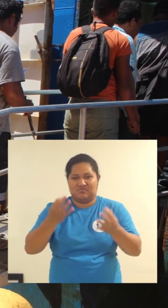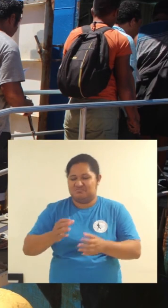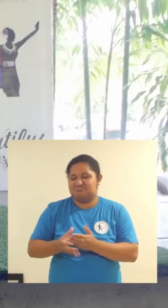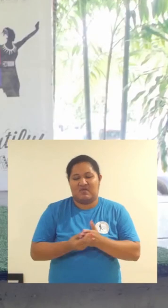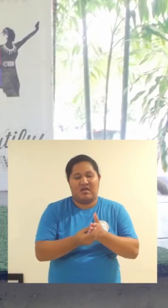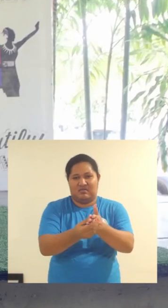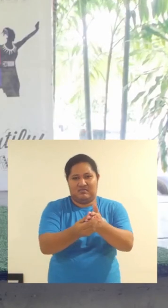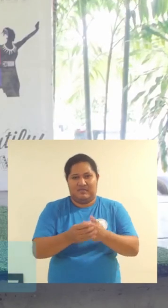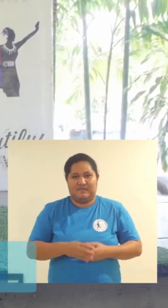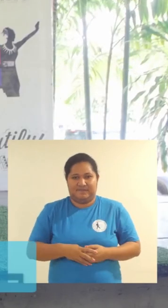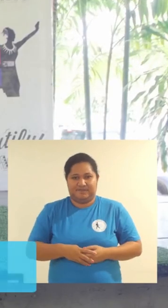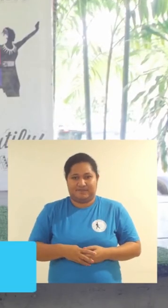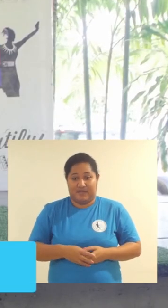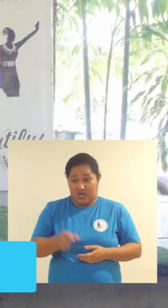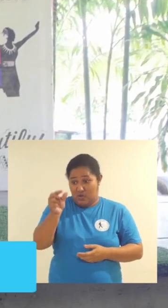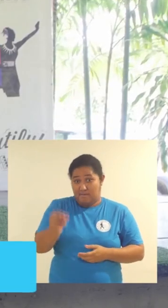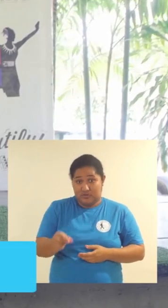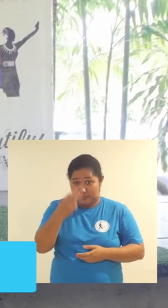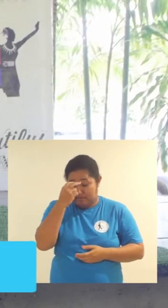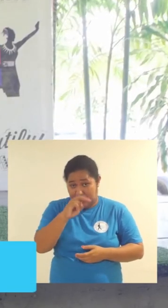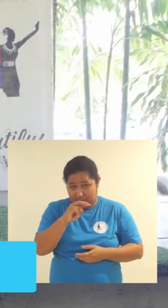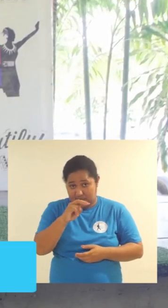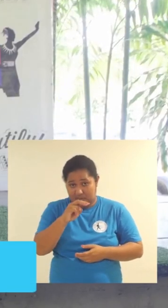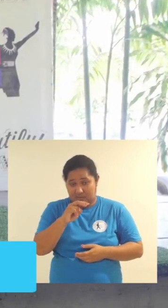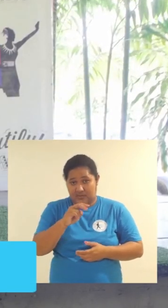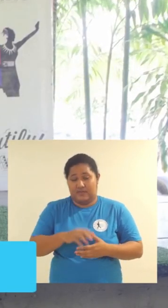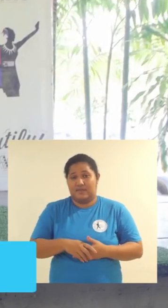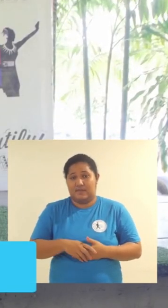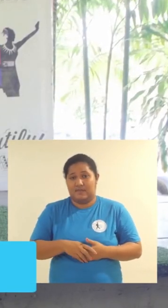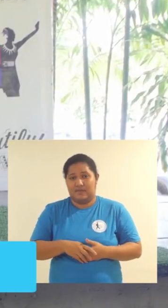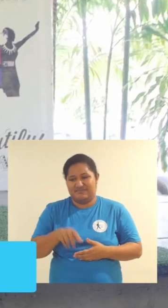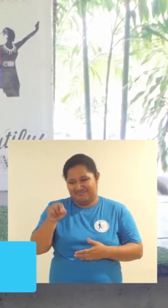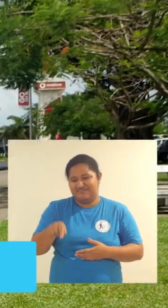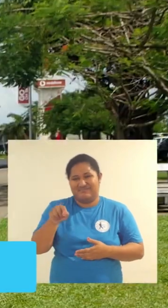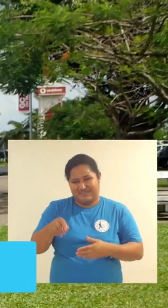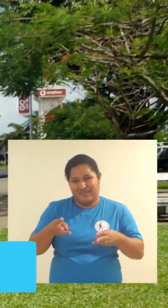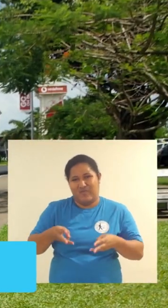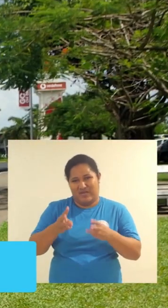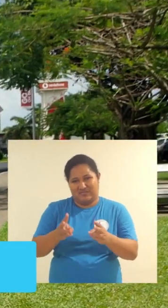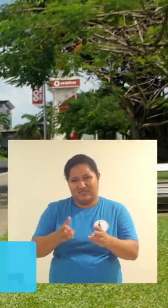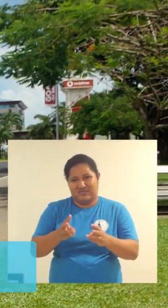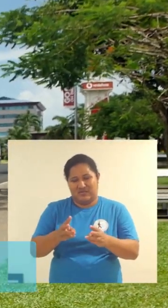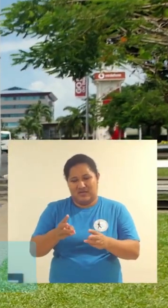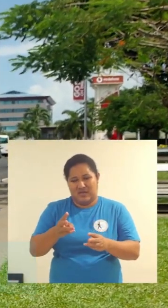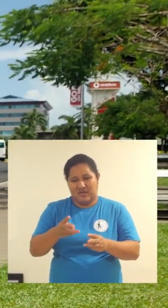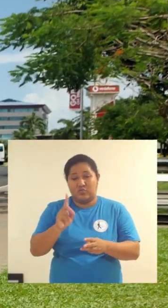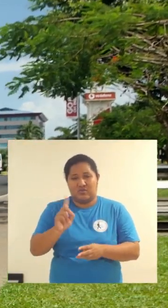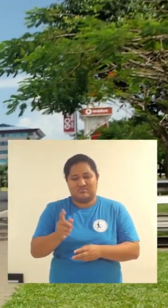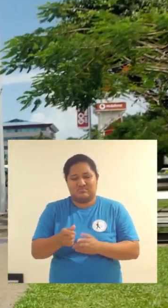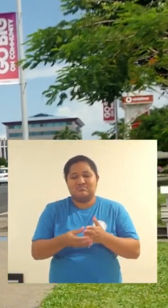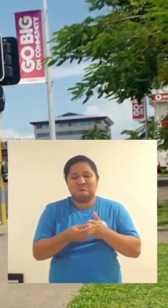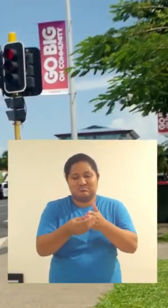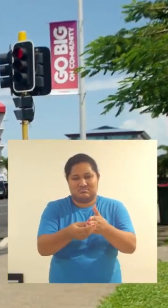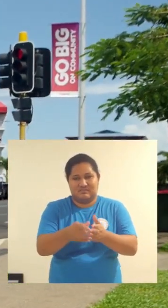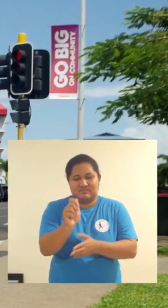We are able do it. We are able do the city, the